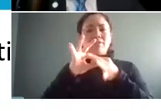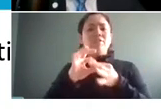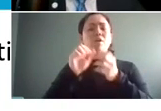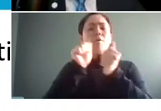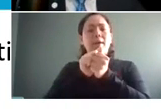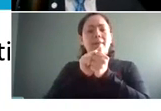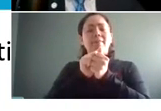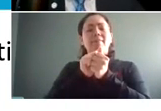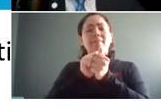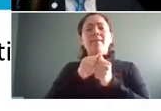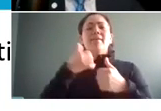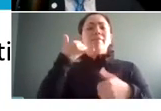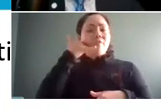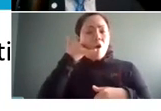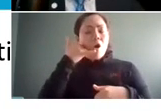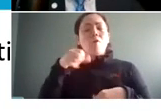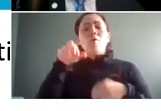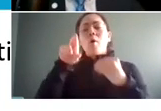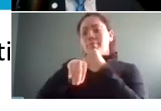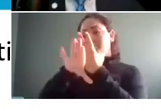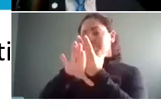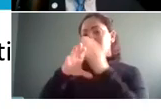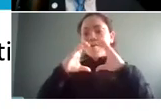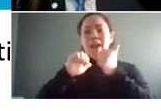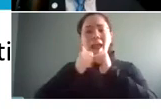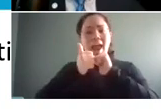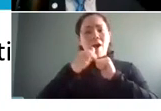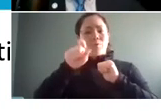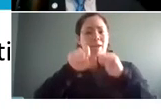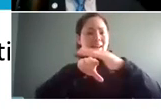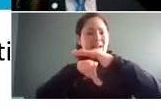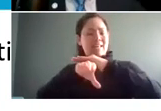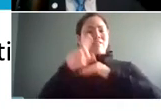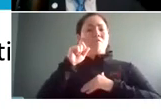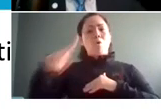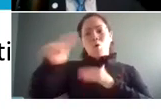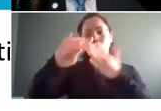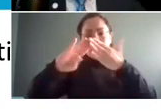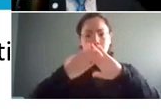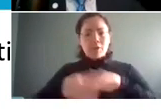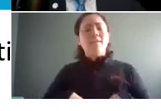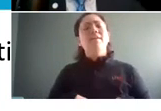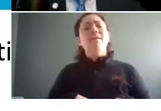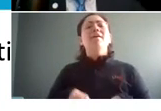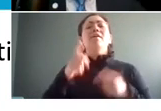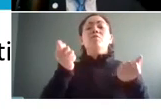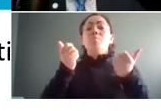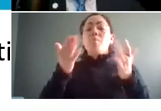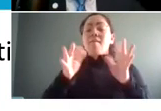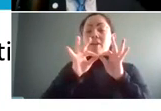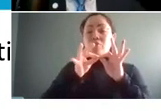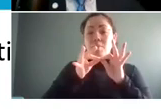conversations and how to make sure that those are accessible so providing interpreters for live conversations containing sensitive